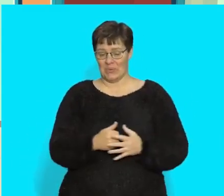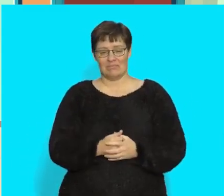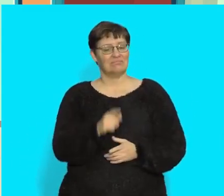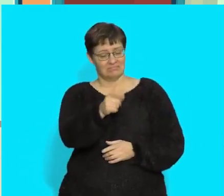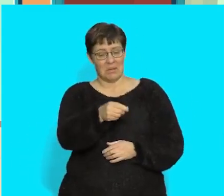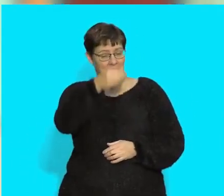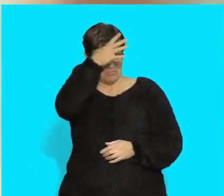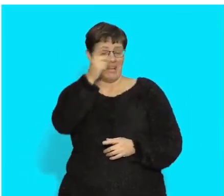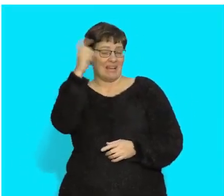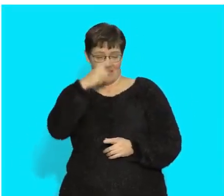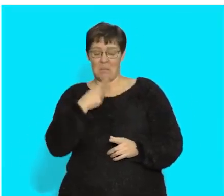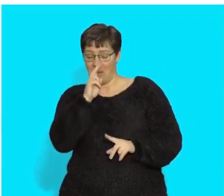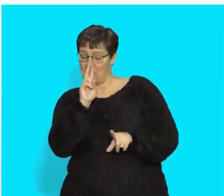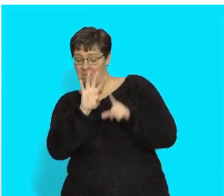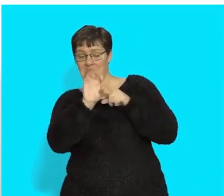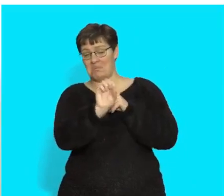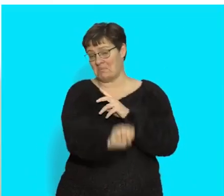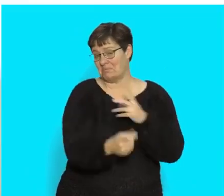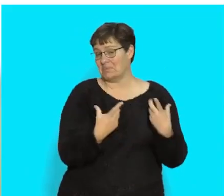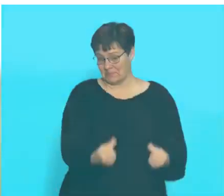spy. Goodbye. Goodbye.